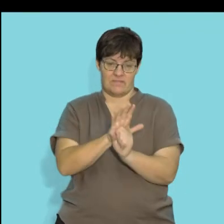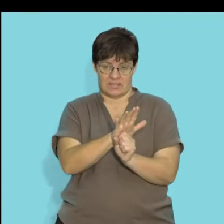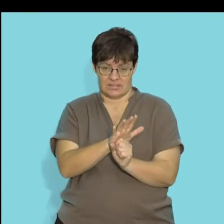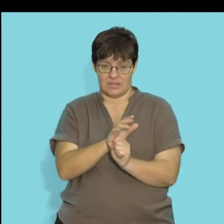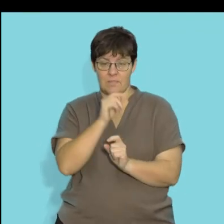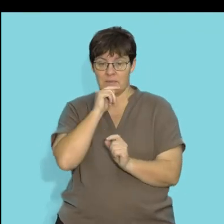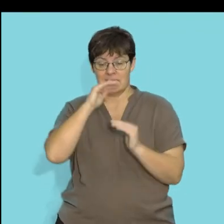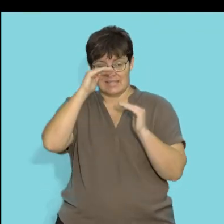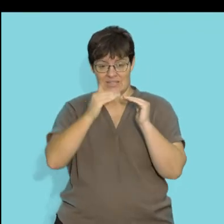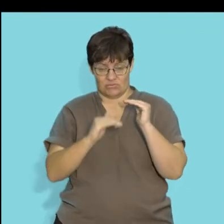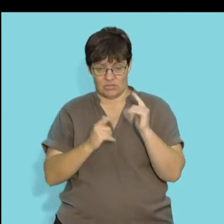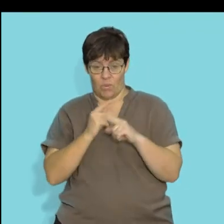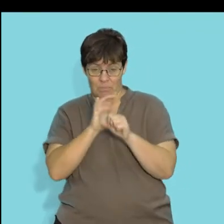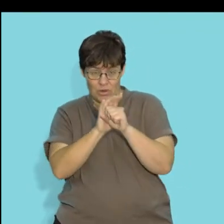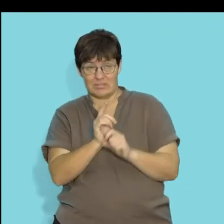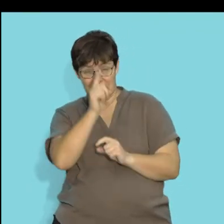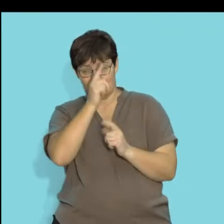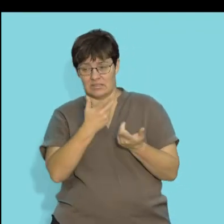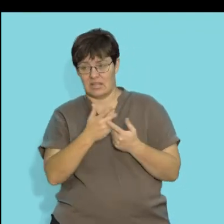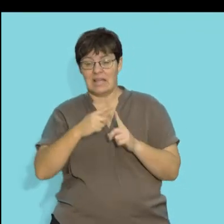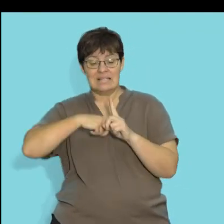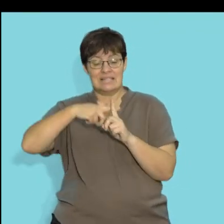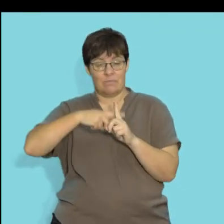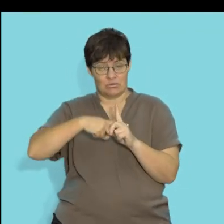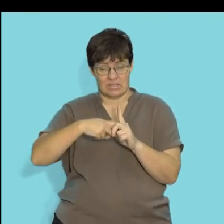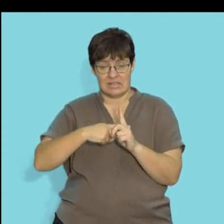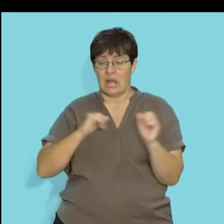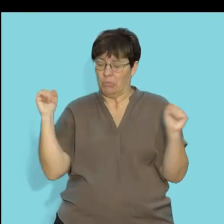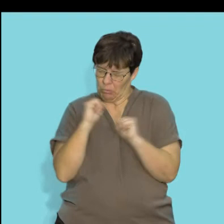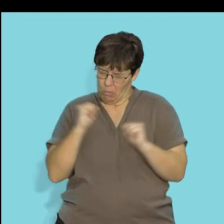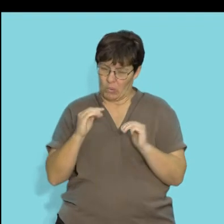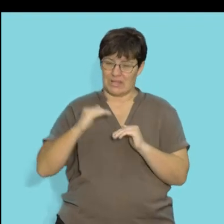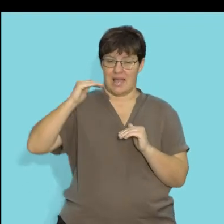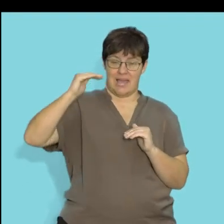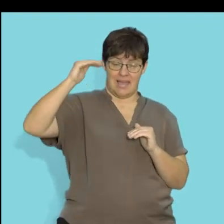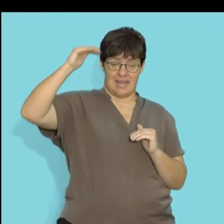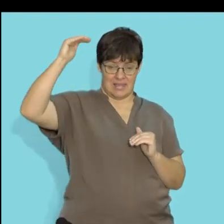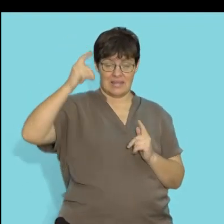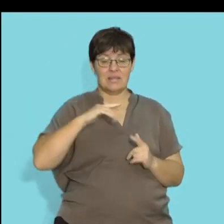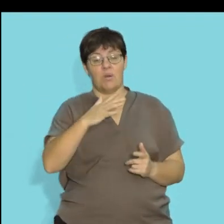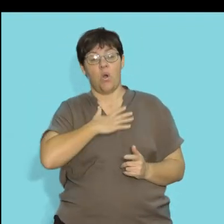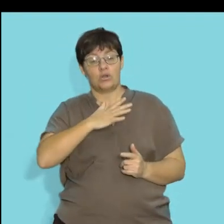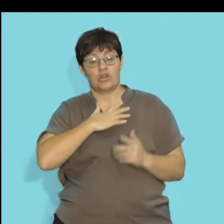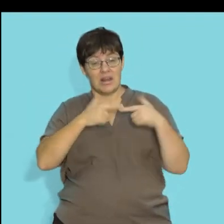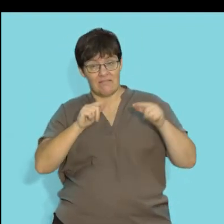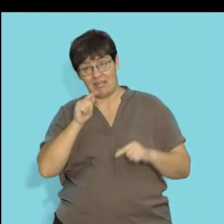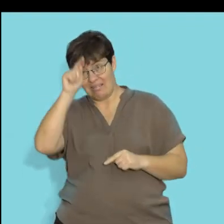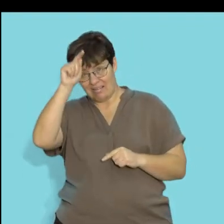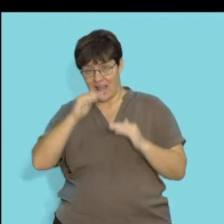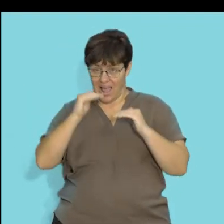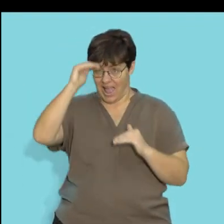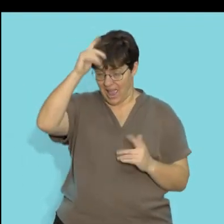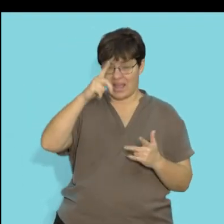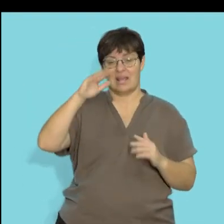which decreases, the temperature decreases as well as the oxygen levels